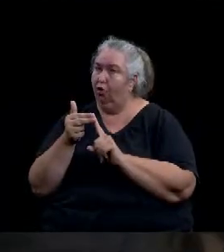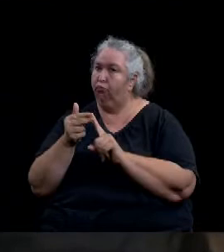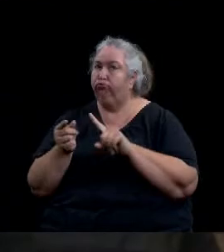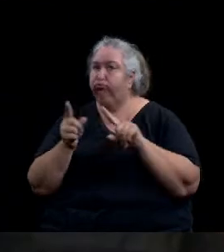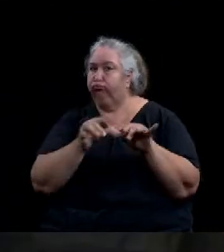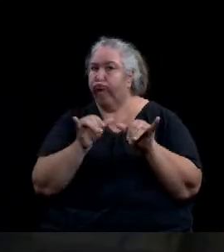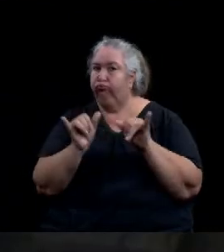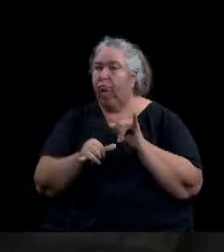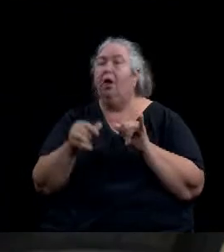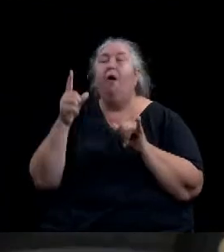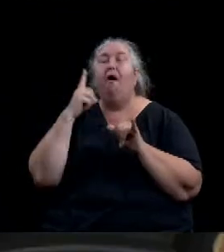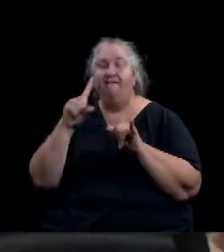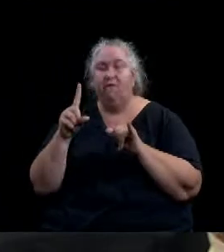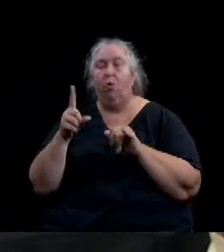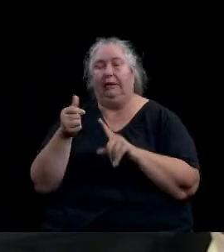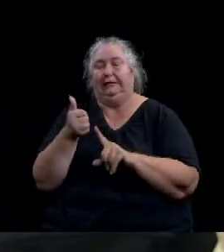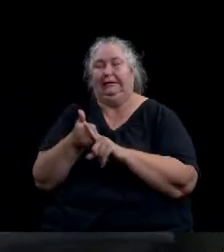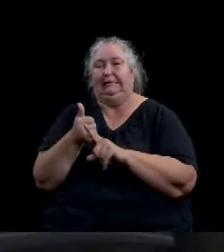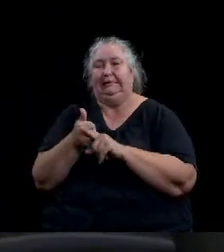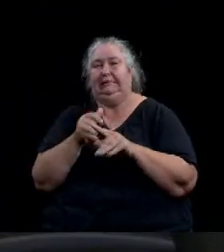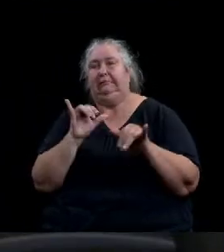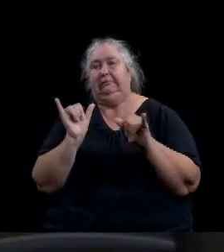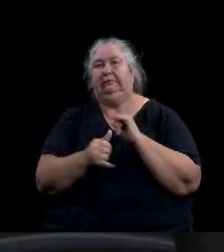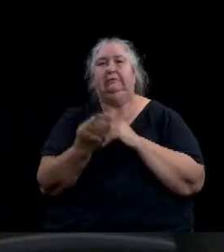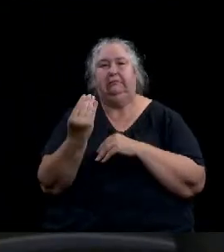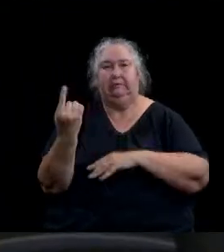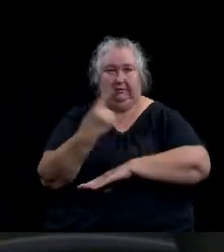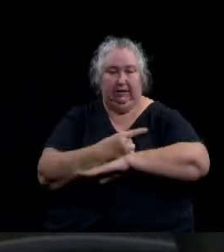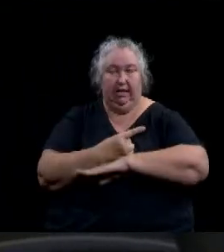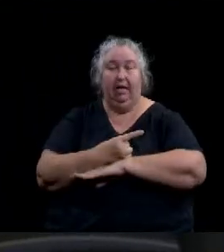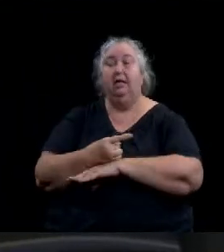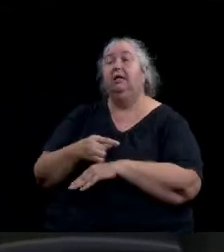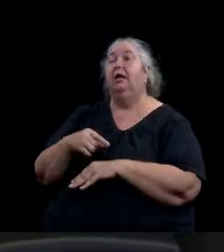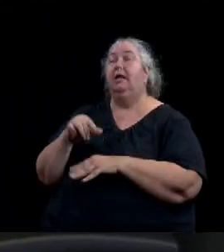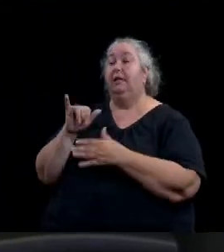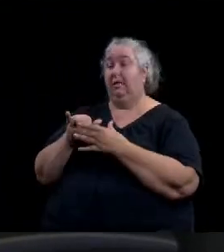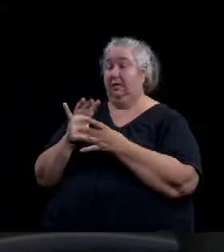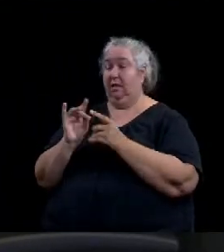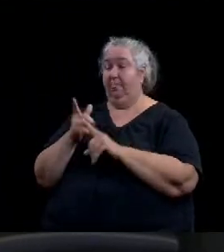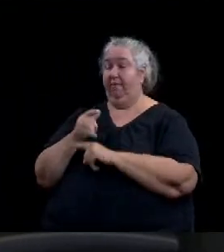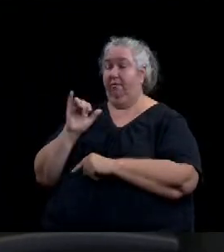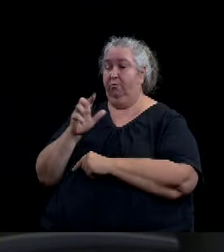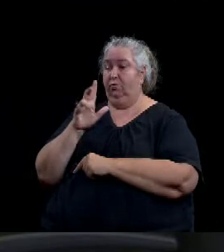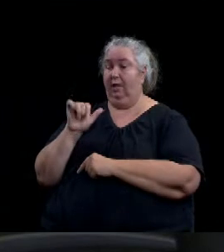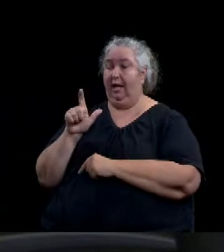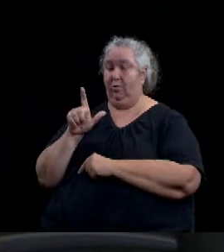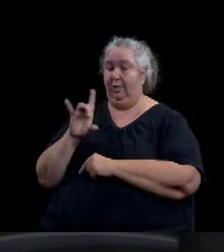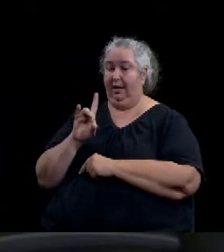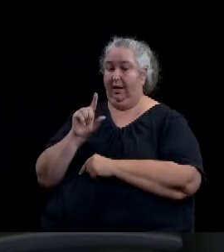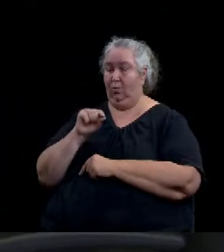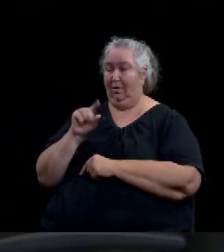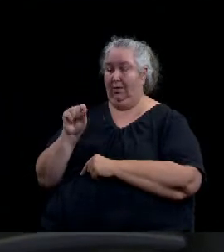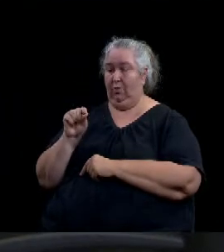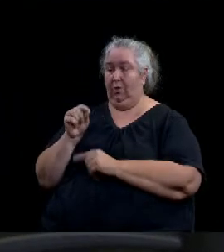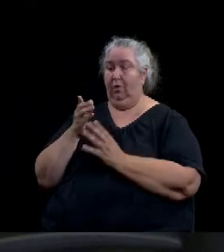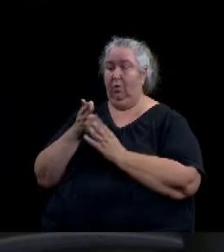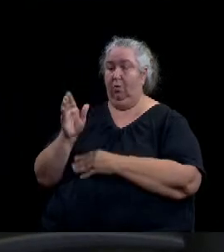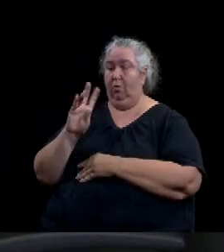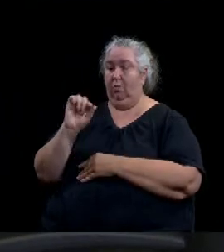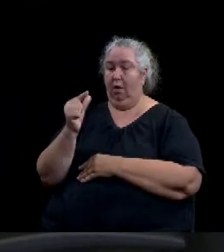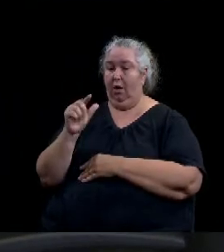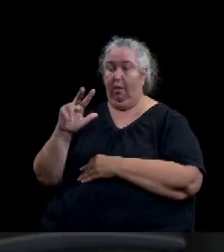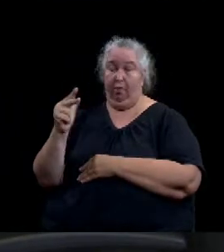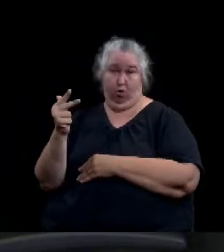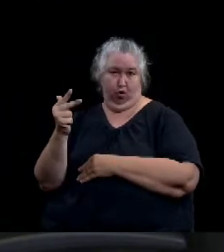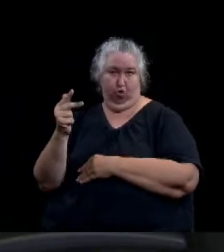placed out for public comment from July 28, 2020 through August 3rd of 2020. Notice was placed in a